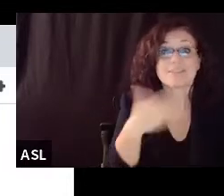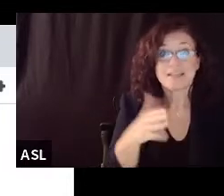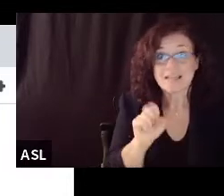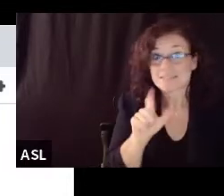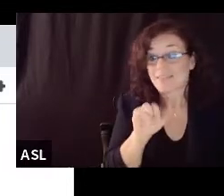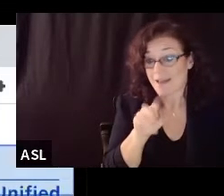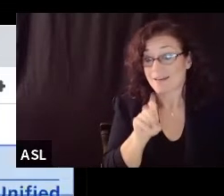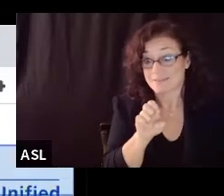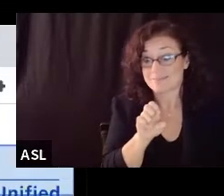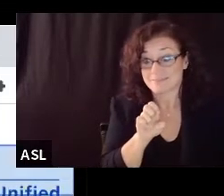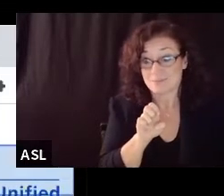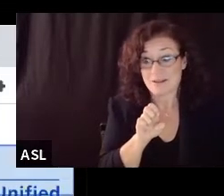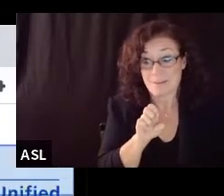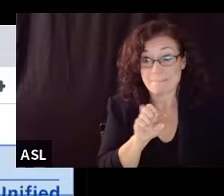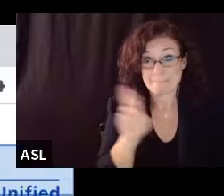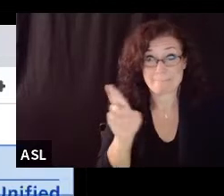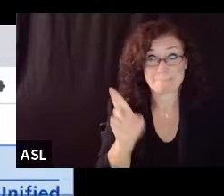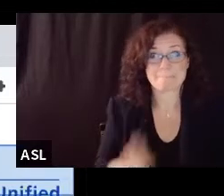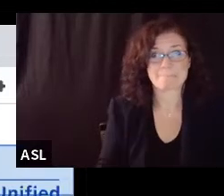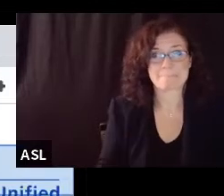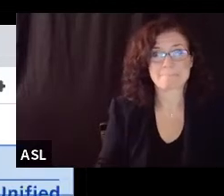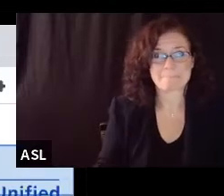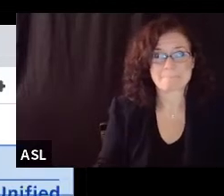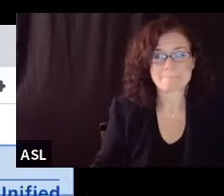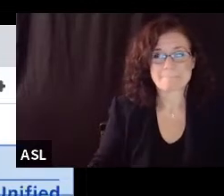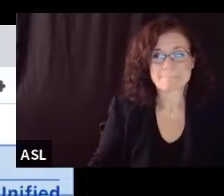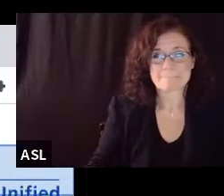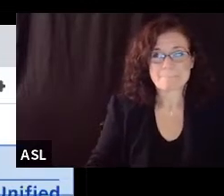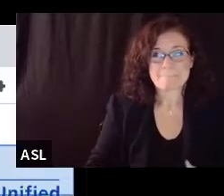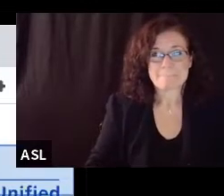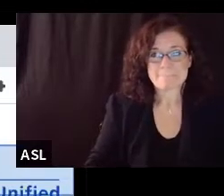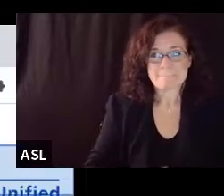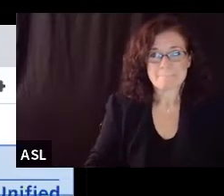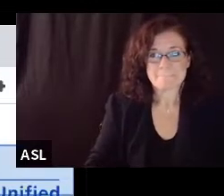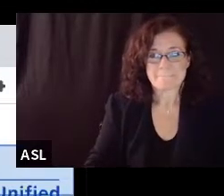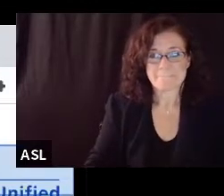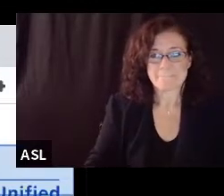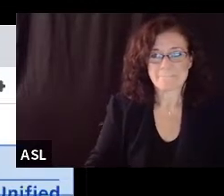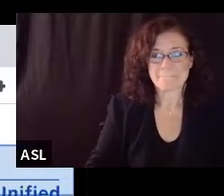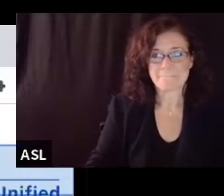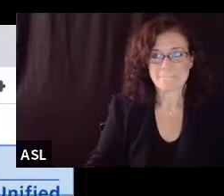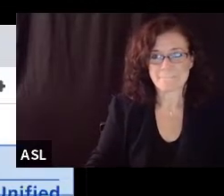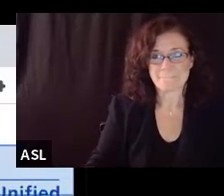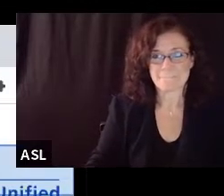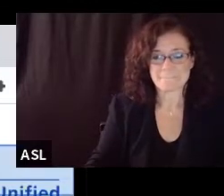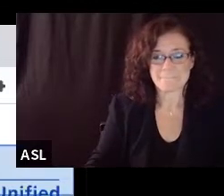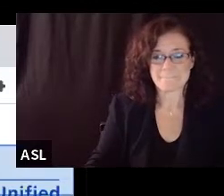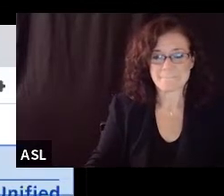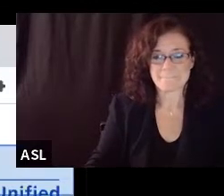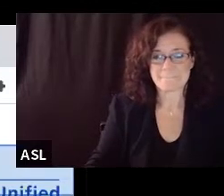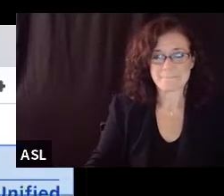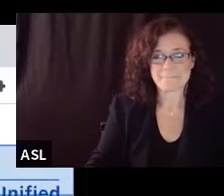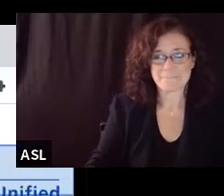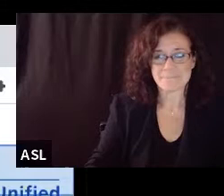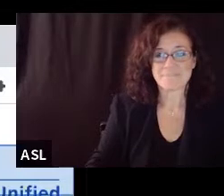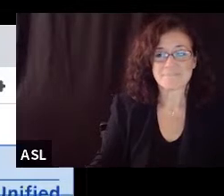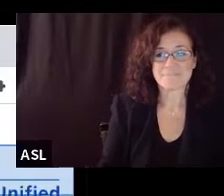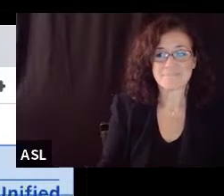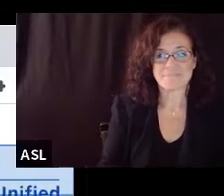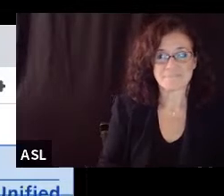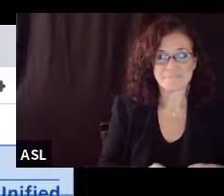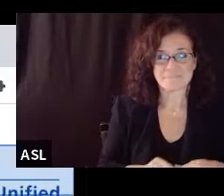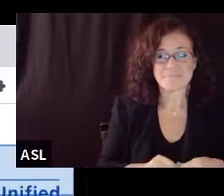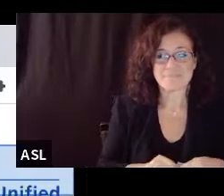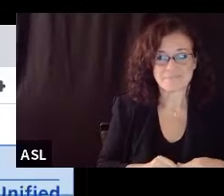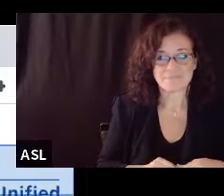and i've already read these belief statements about what we think about students and going back to our really important questions about how